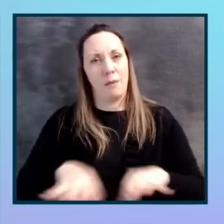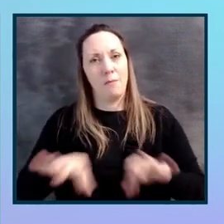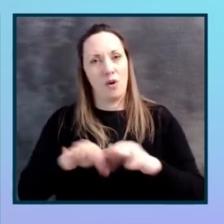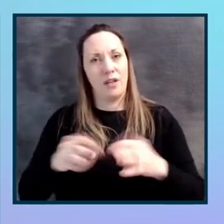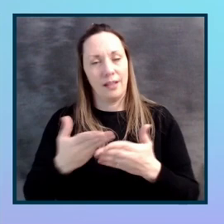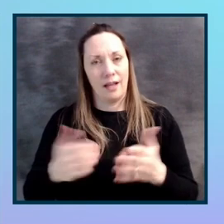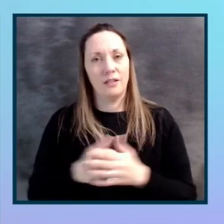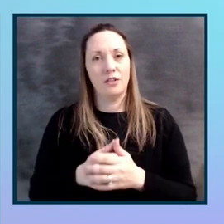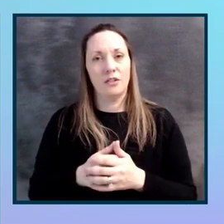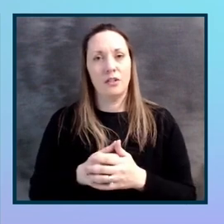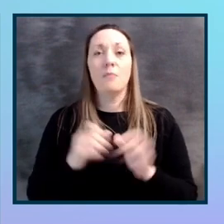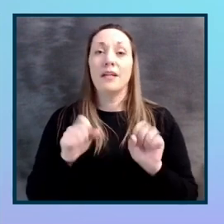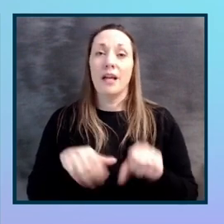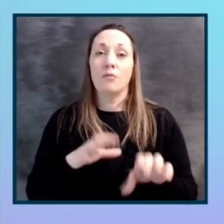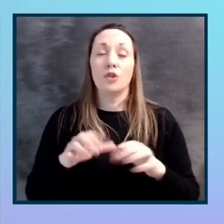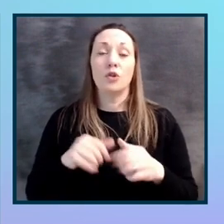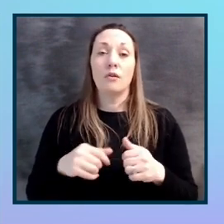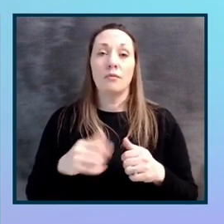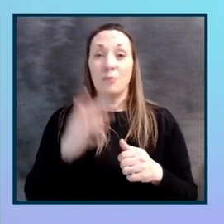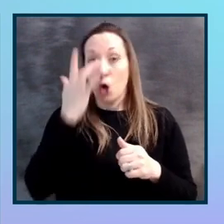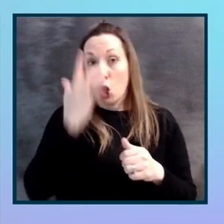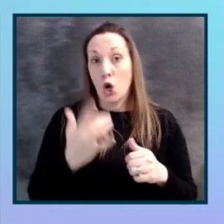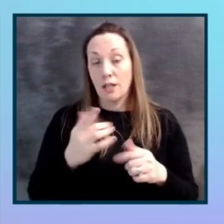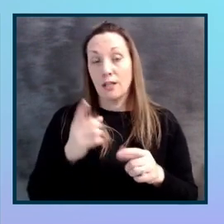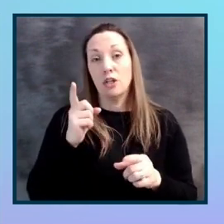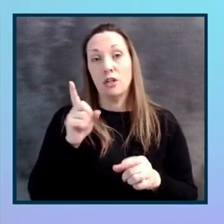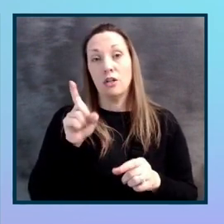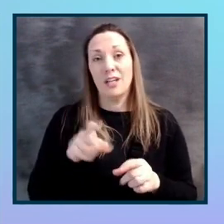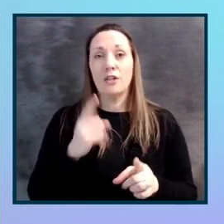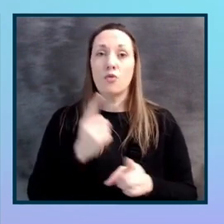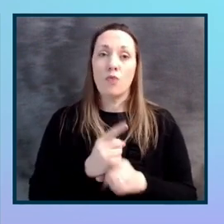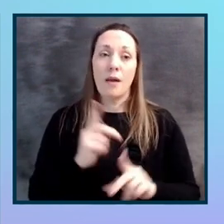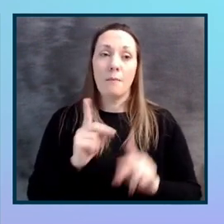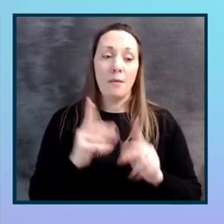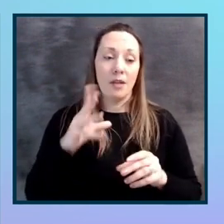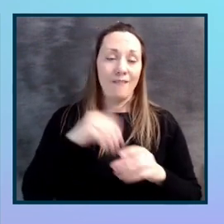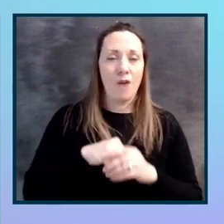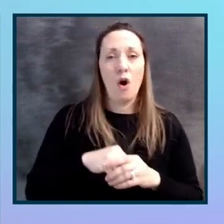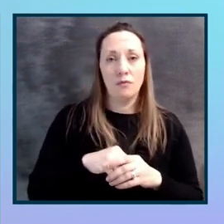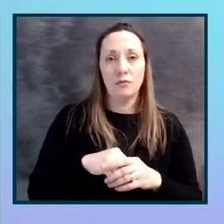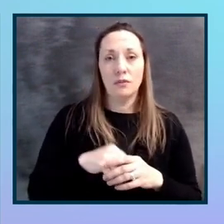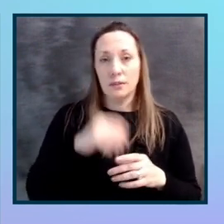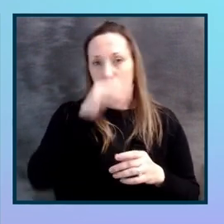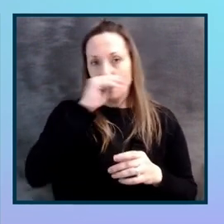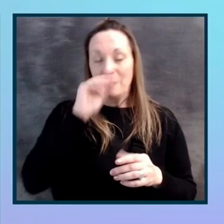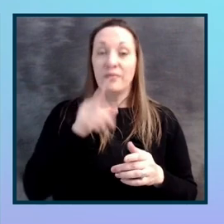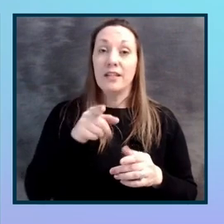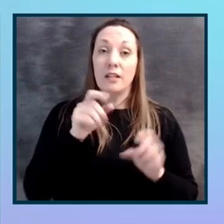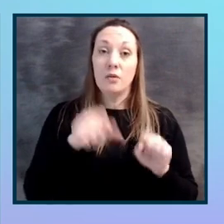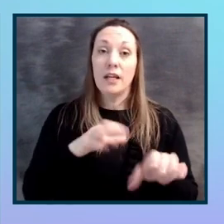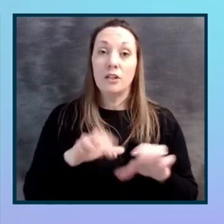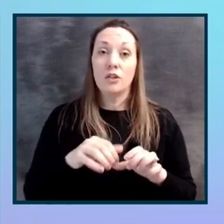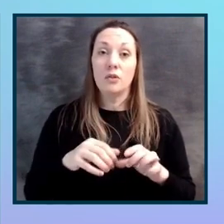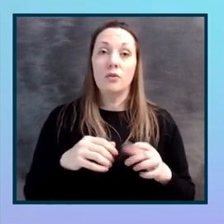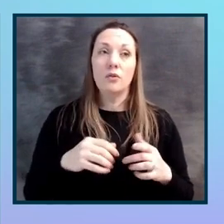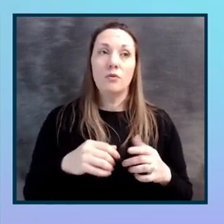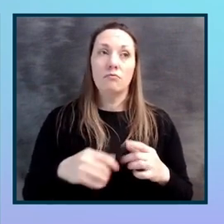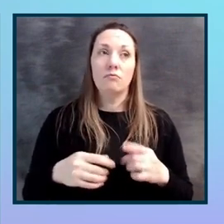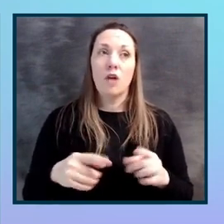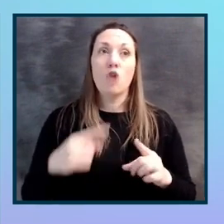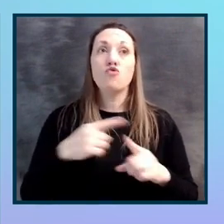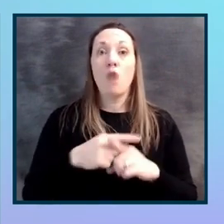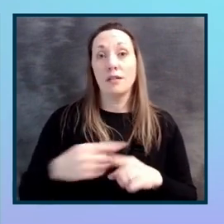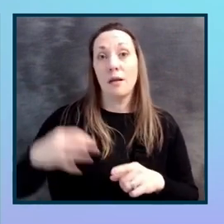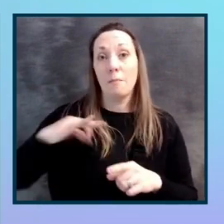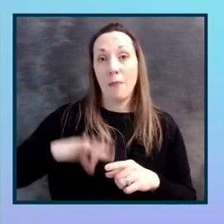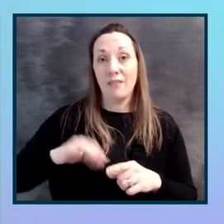from from your leadership, you need it, you need the right stakeholders and the right people in place. So you can do a cost benefit of that if that's the